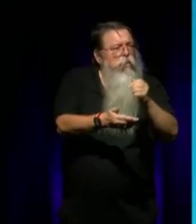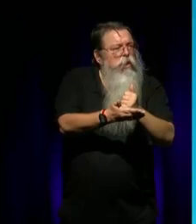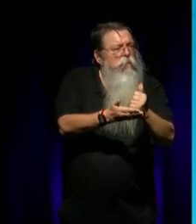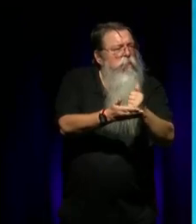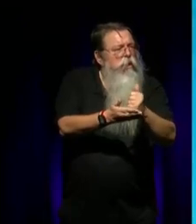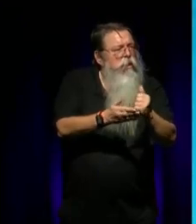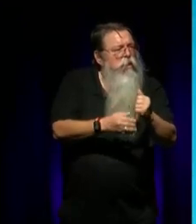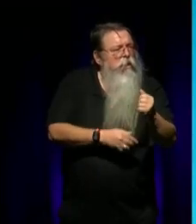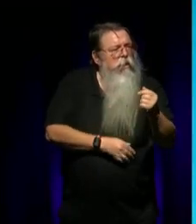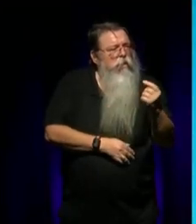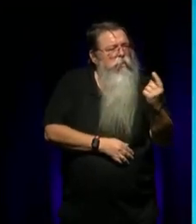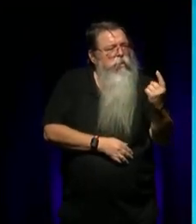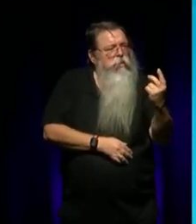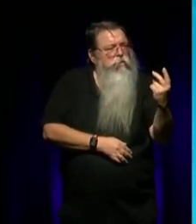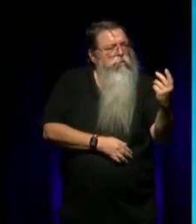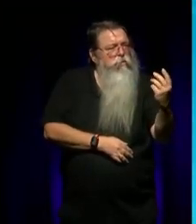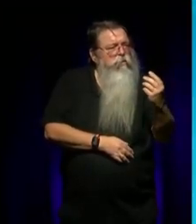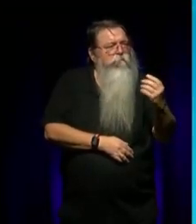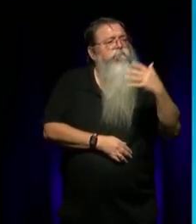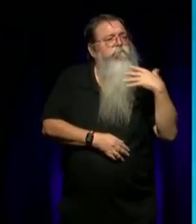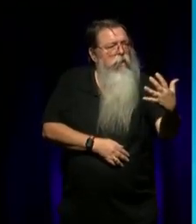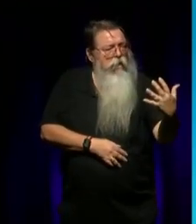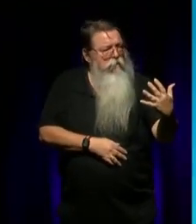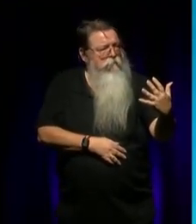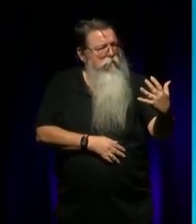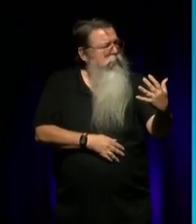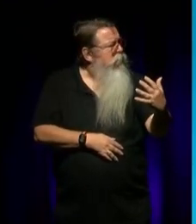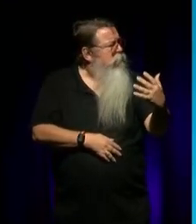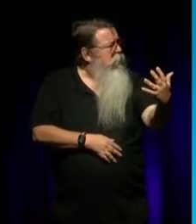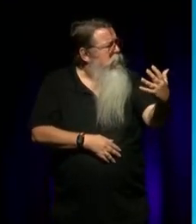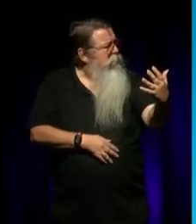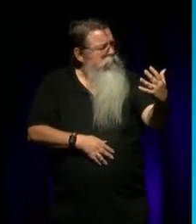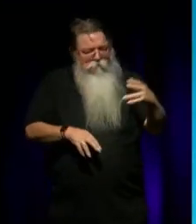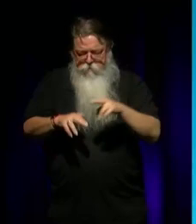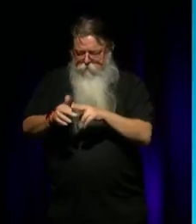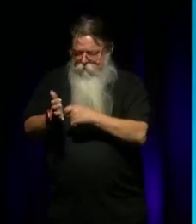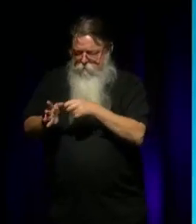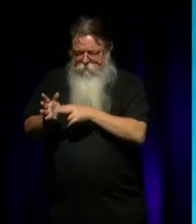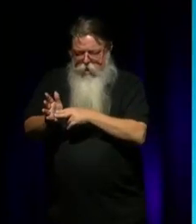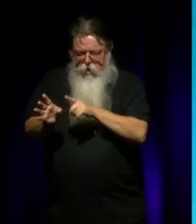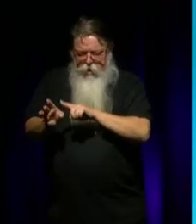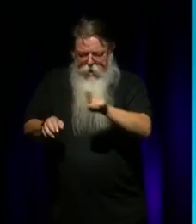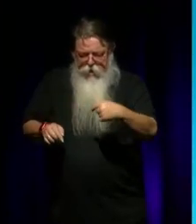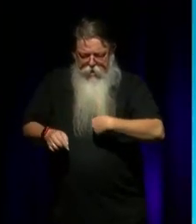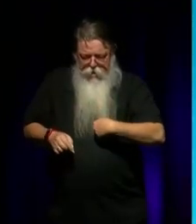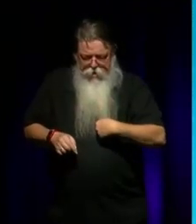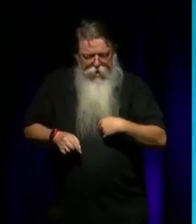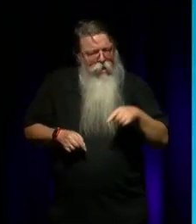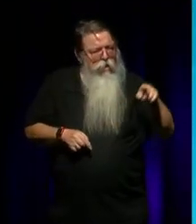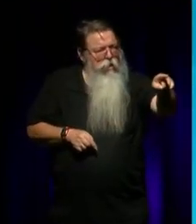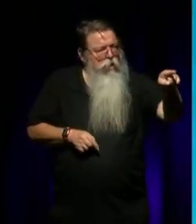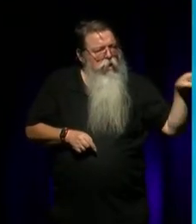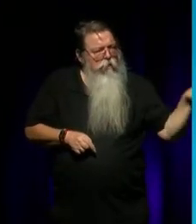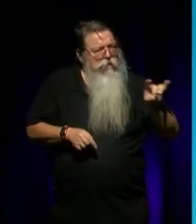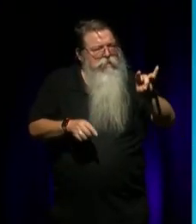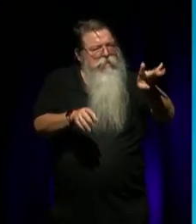two, three, five. And... No, I know, because Franny and I are roughly... I think, Franny, are you... We're ten years